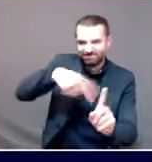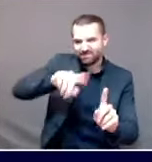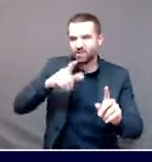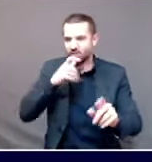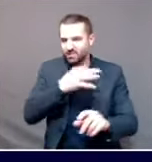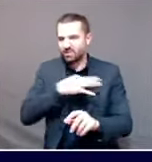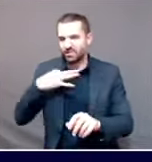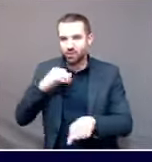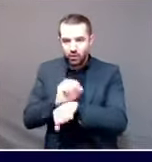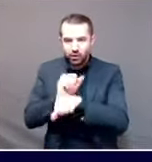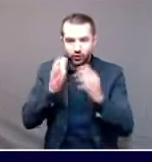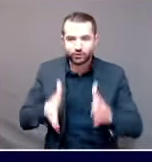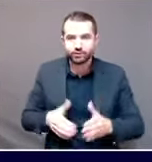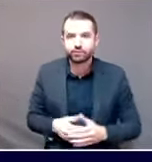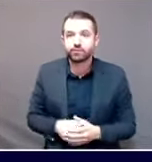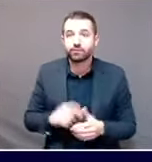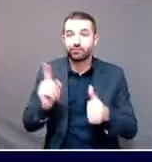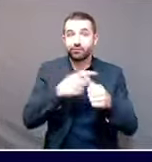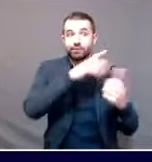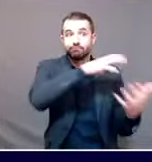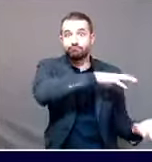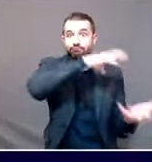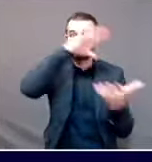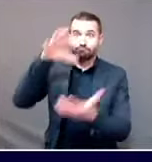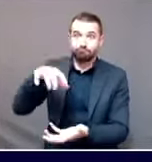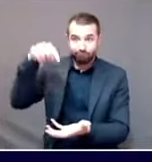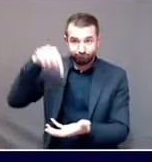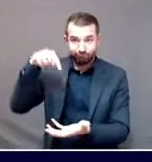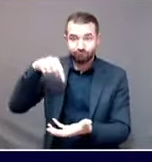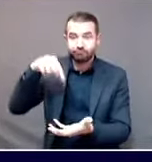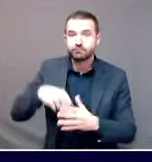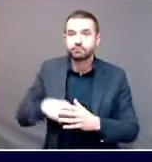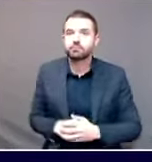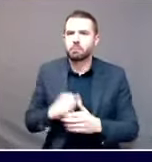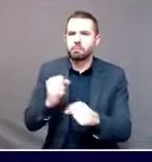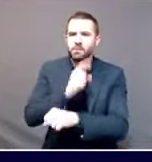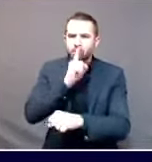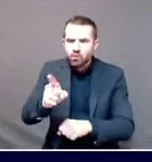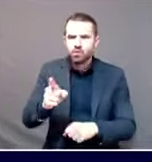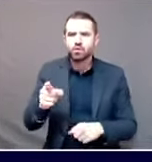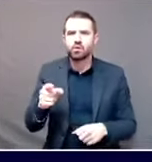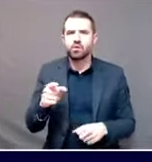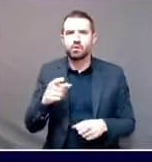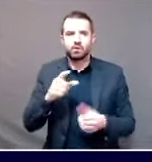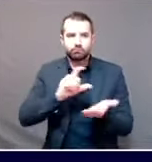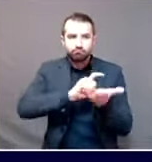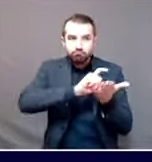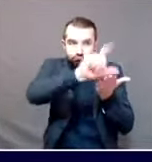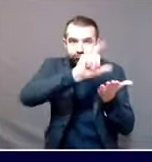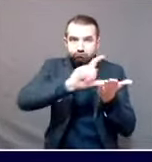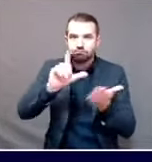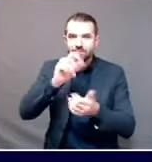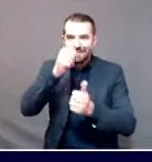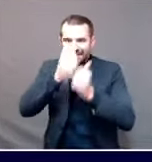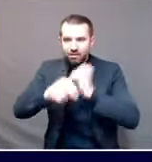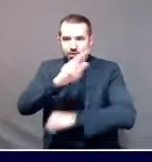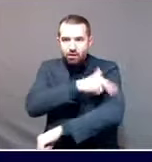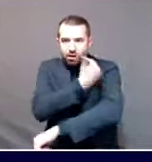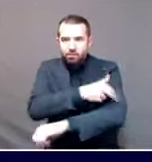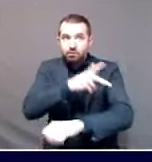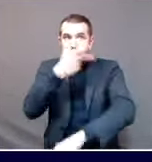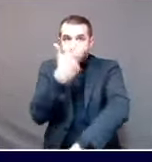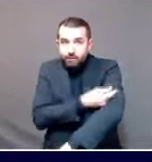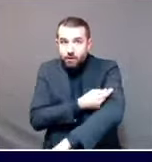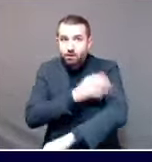will be focused on again, making sure vaccine goes to hospitals for frontline health care workers. And then very soon